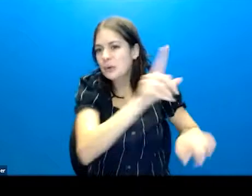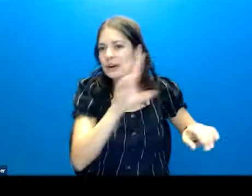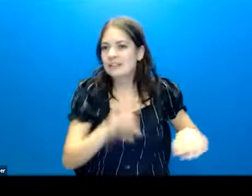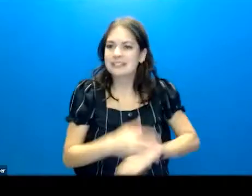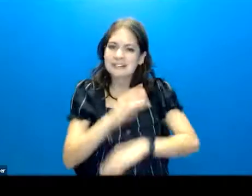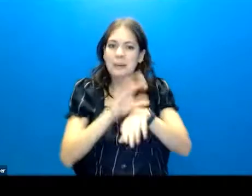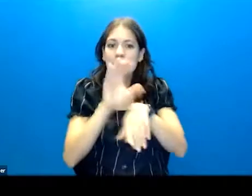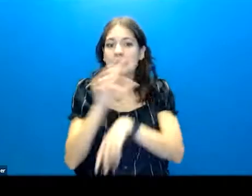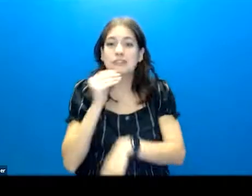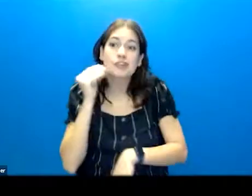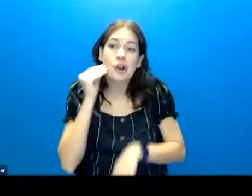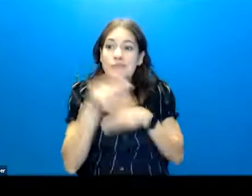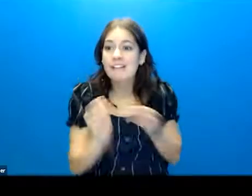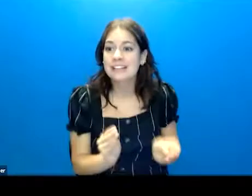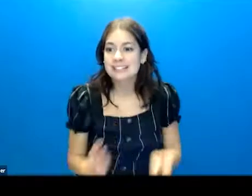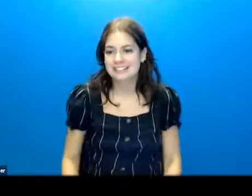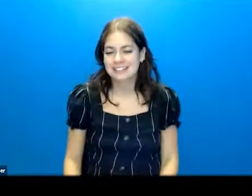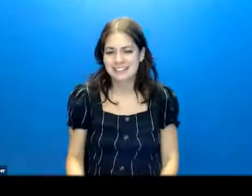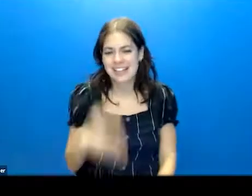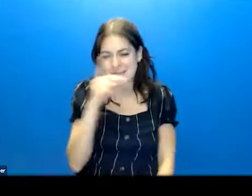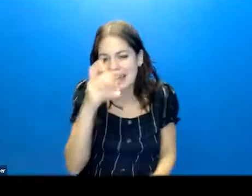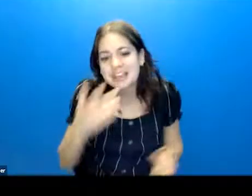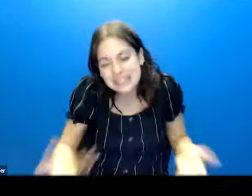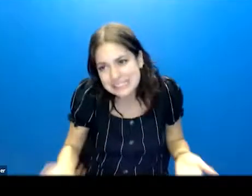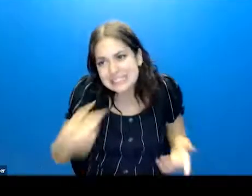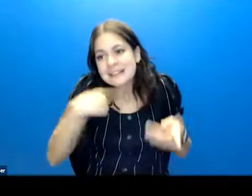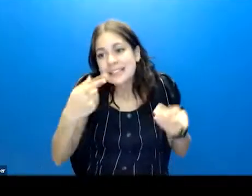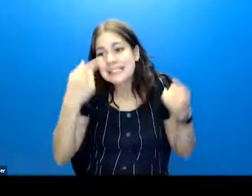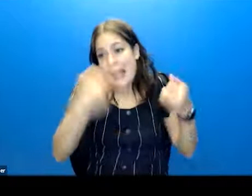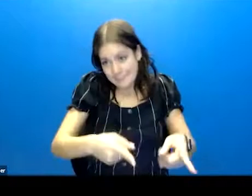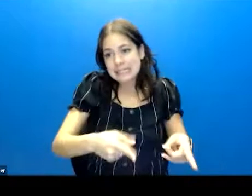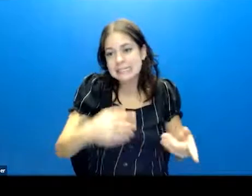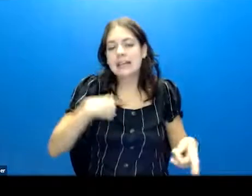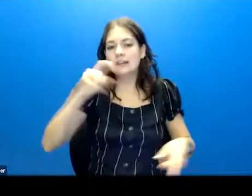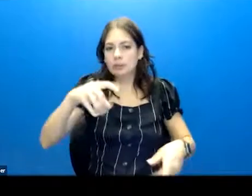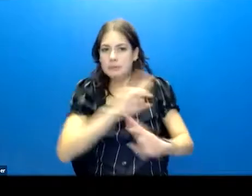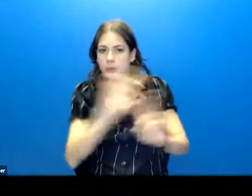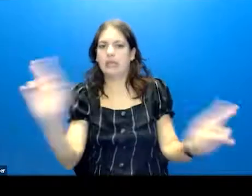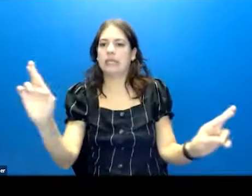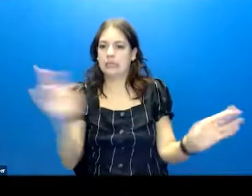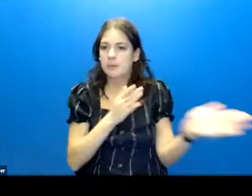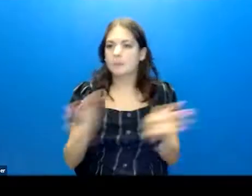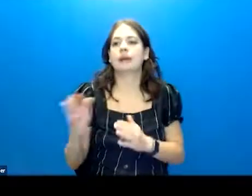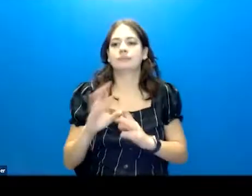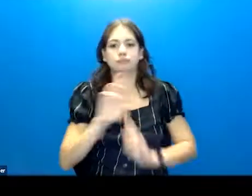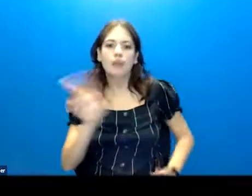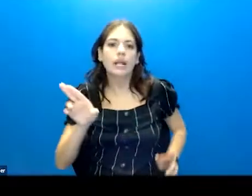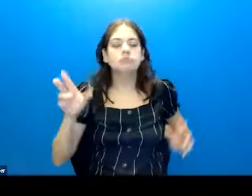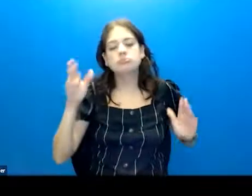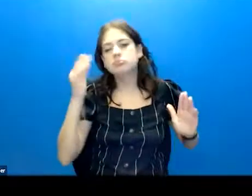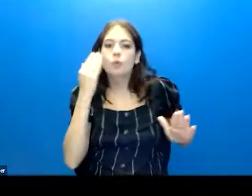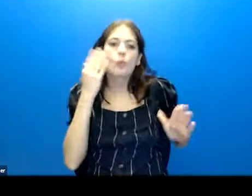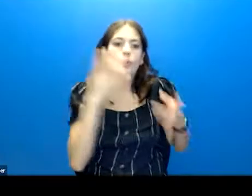in your home office. Because when this stuff happens, you need to be ready, right? You need to be ready to go.